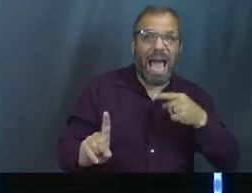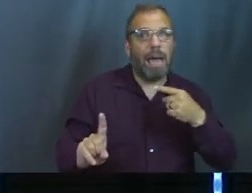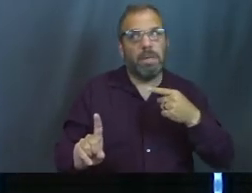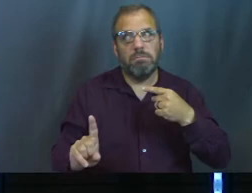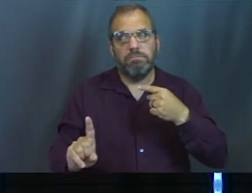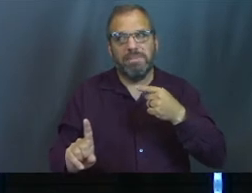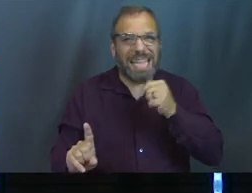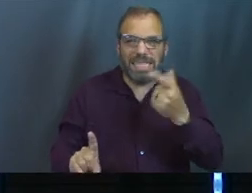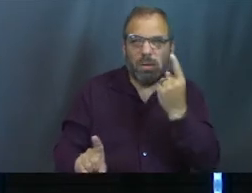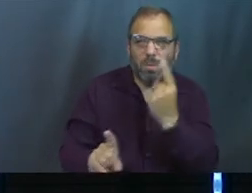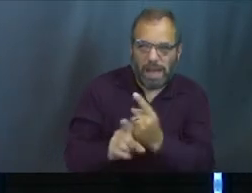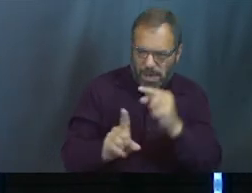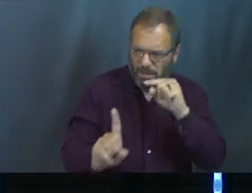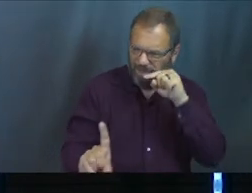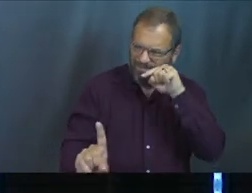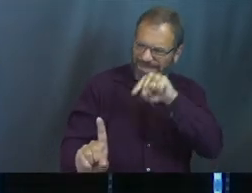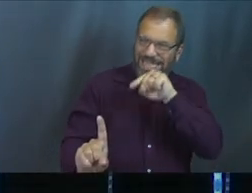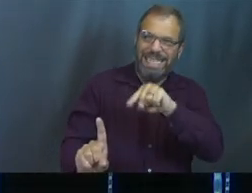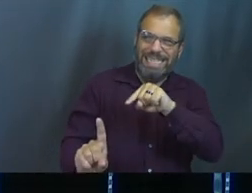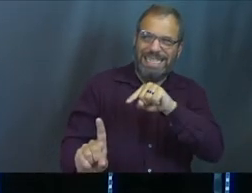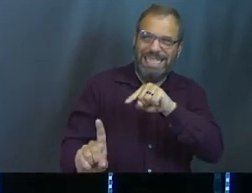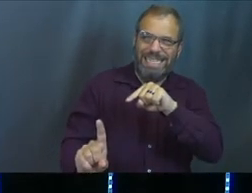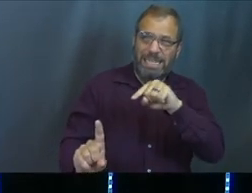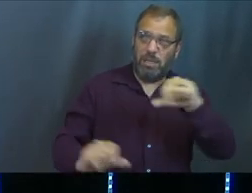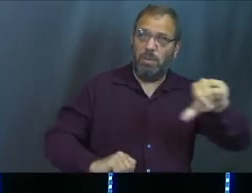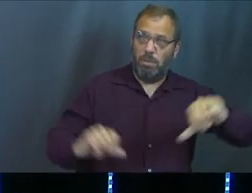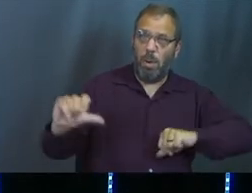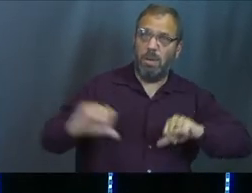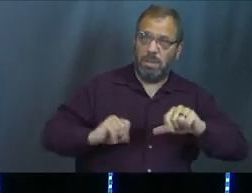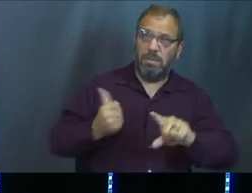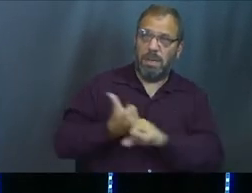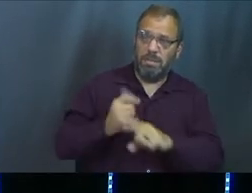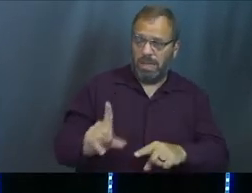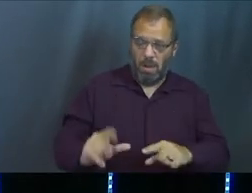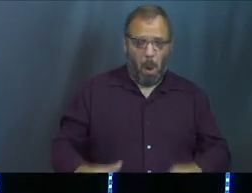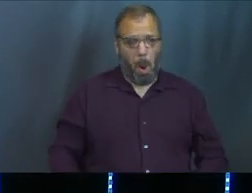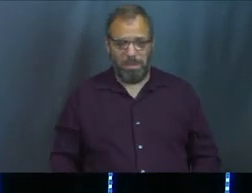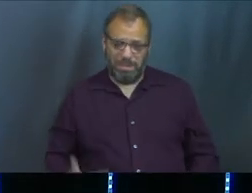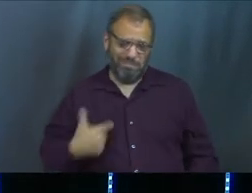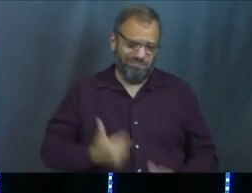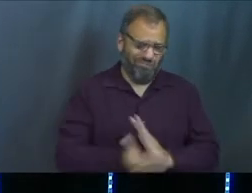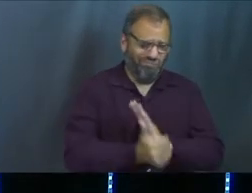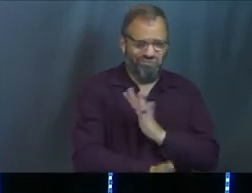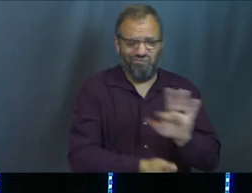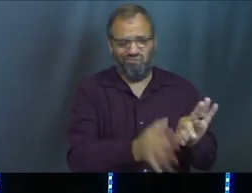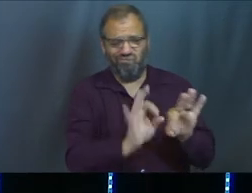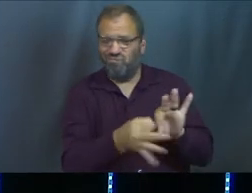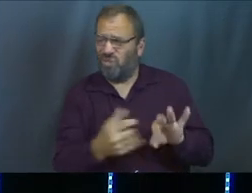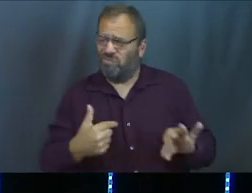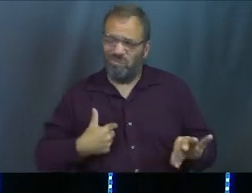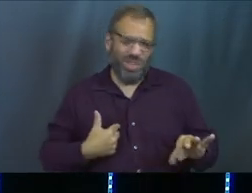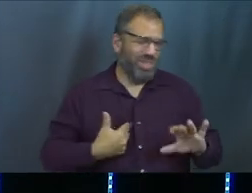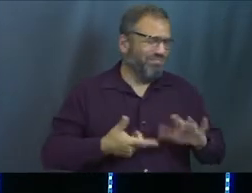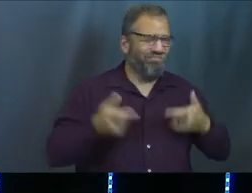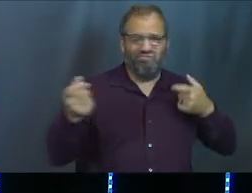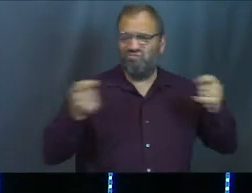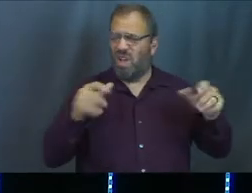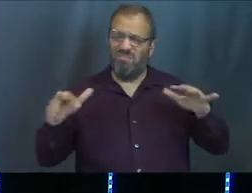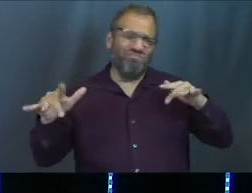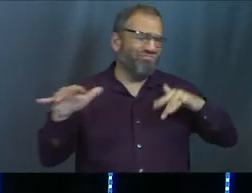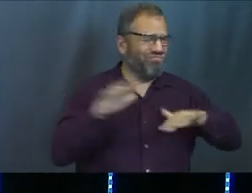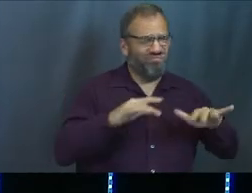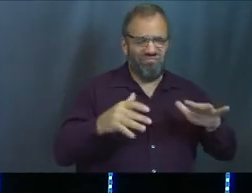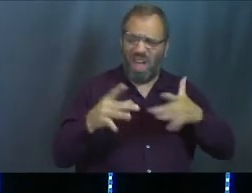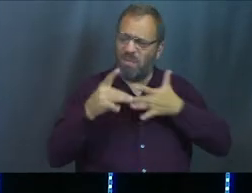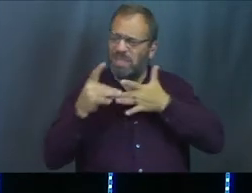that it would be right, but Joseph, he totally could be boastful about himself. He could be like, yeah, I'm really good at running these households. I'm great at this management stuff.